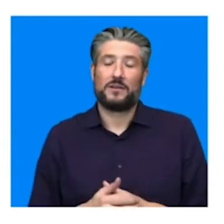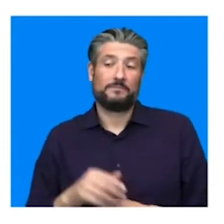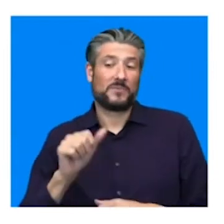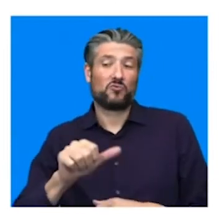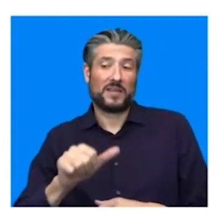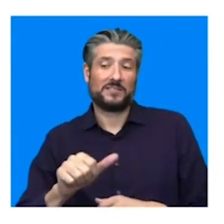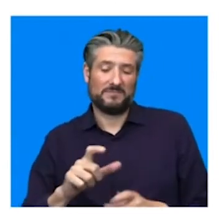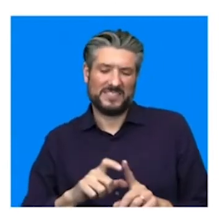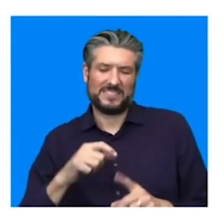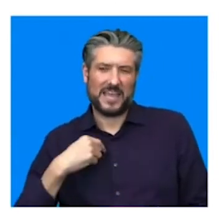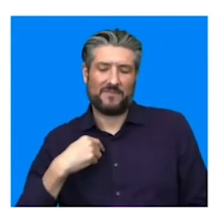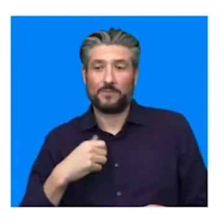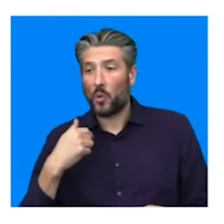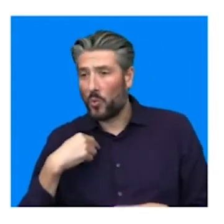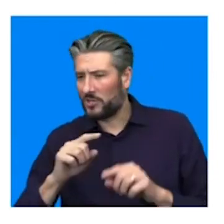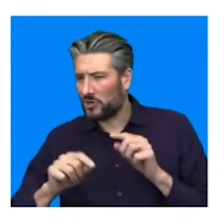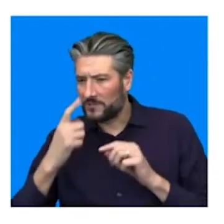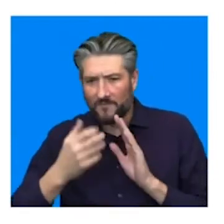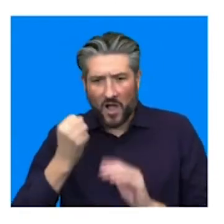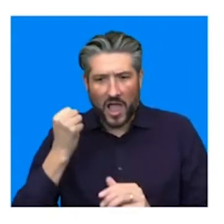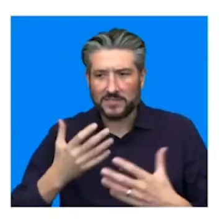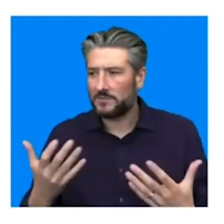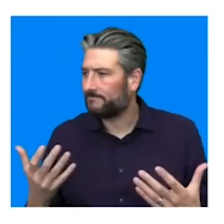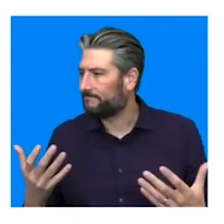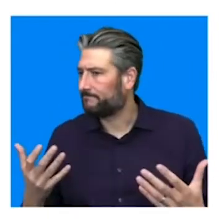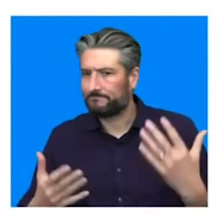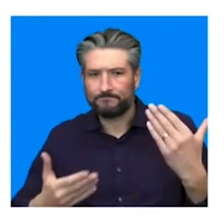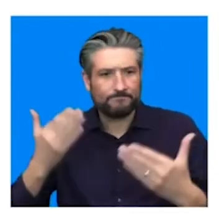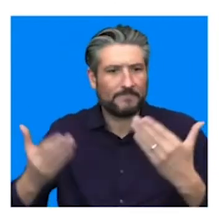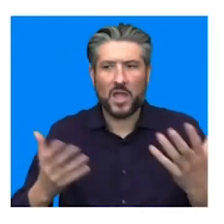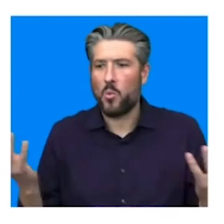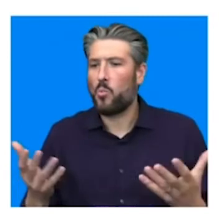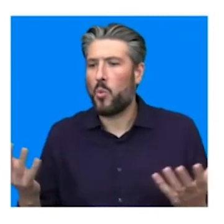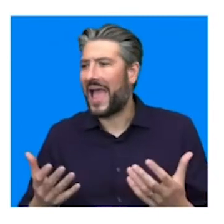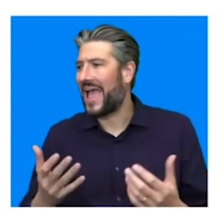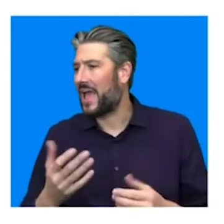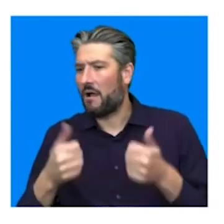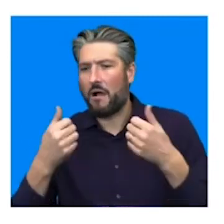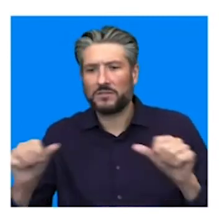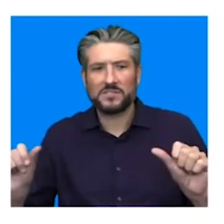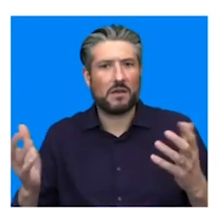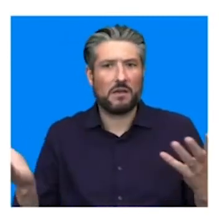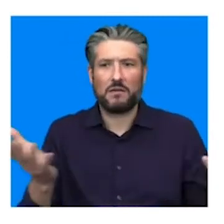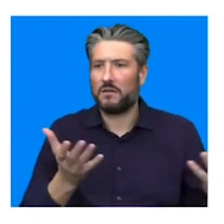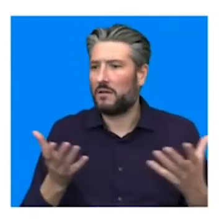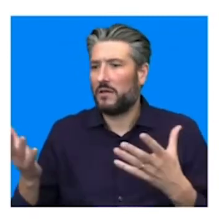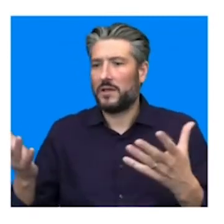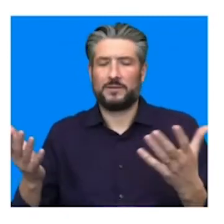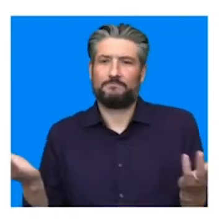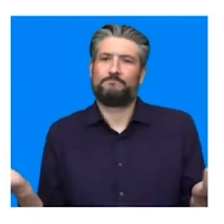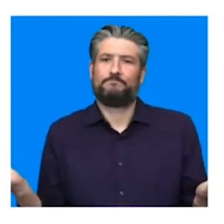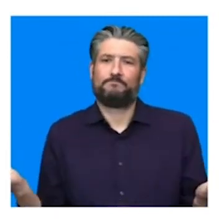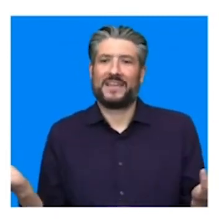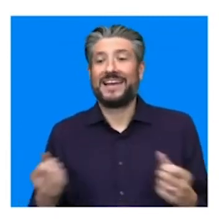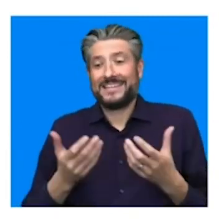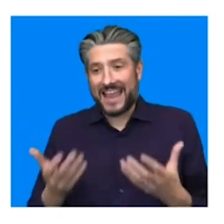for stuff that wasn't there. We were looking for answers that didn't exist. And I think that's what Bruno, myself and Gareth are now digging into.